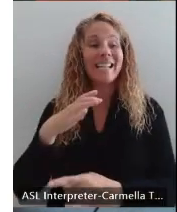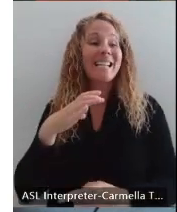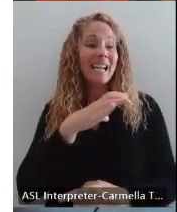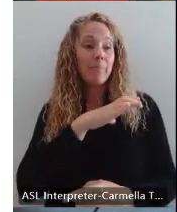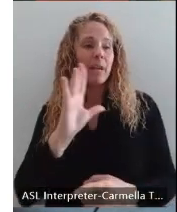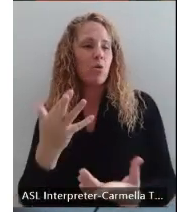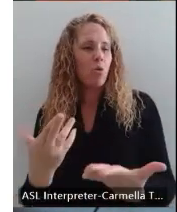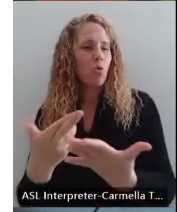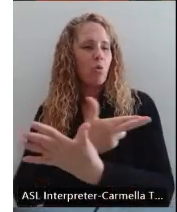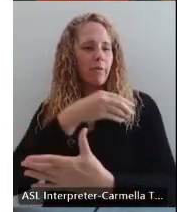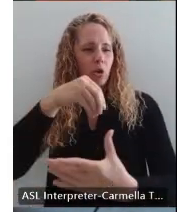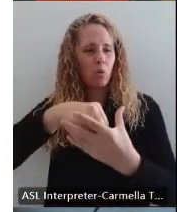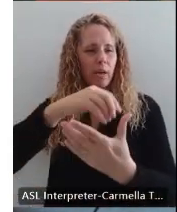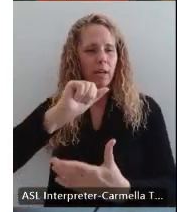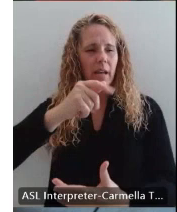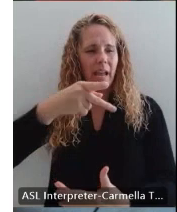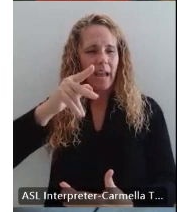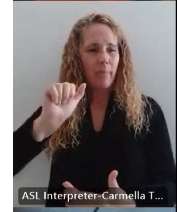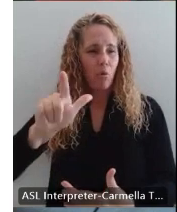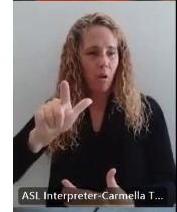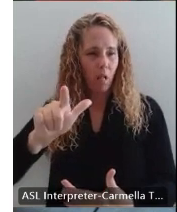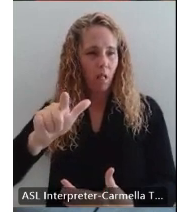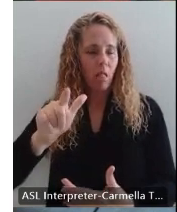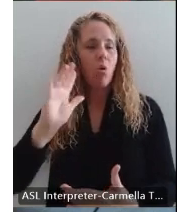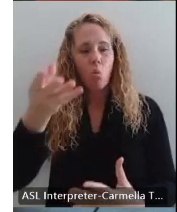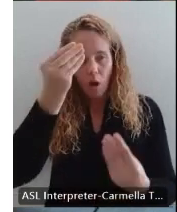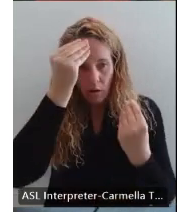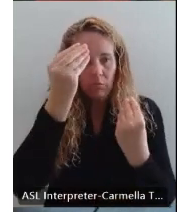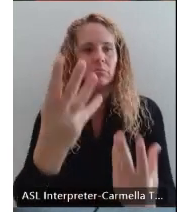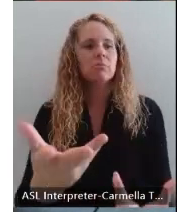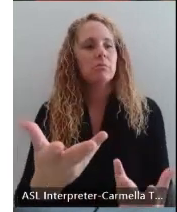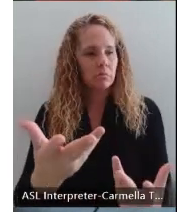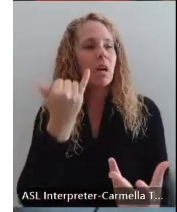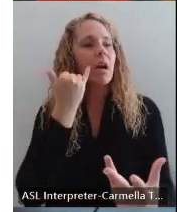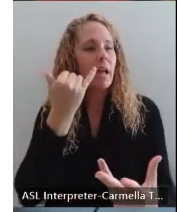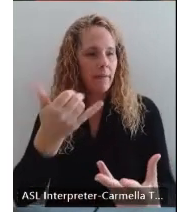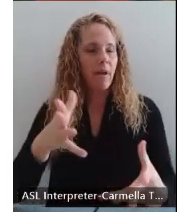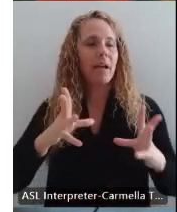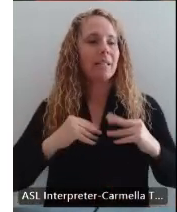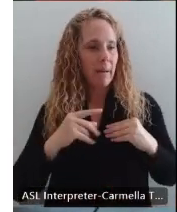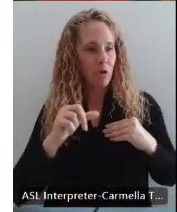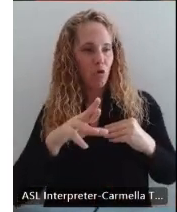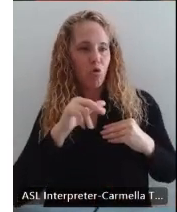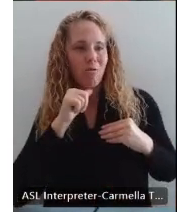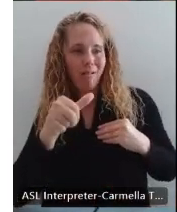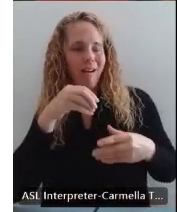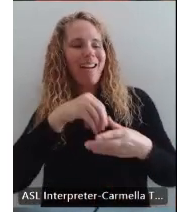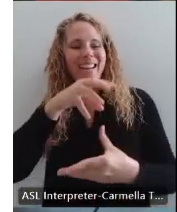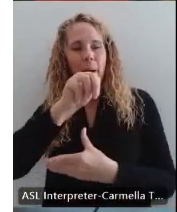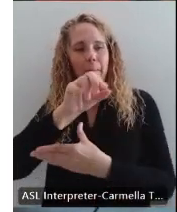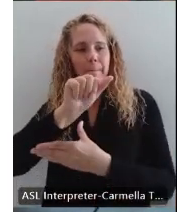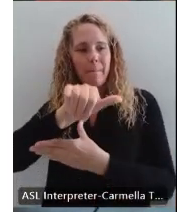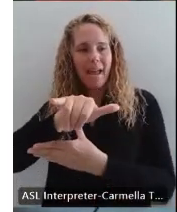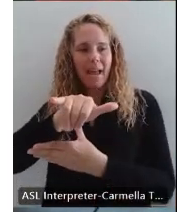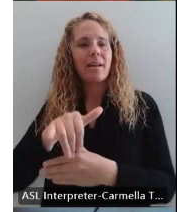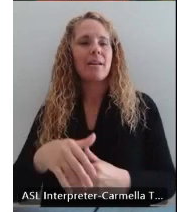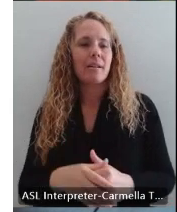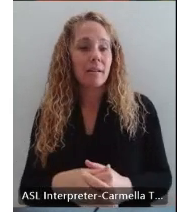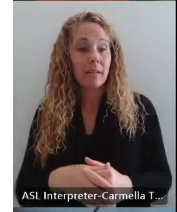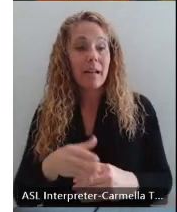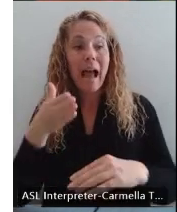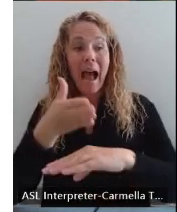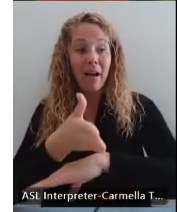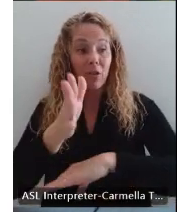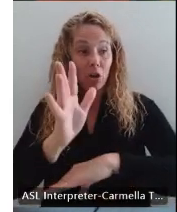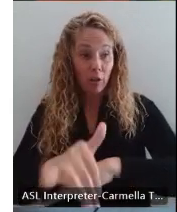in April. And you will be notified if you have been accepted in May. After